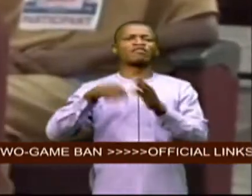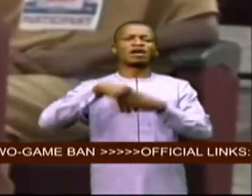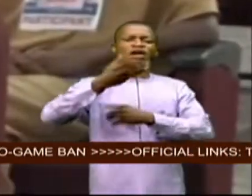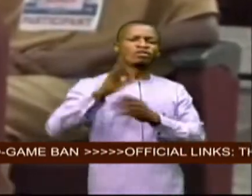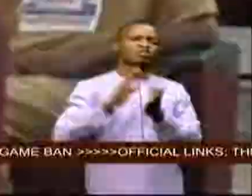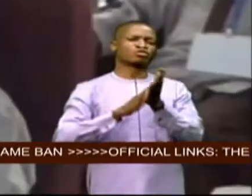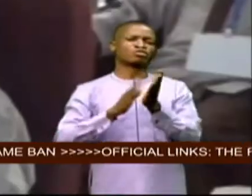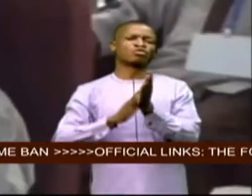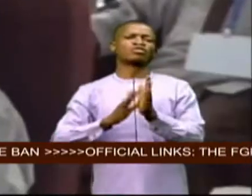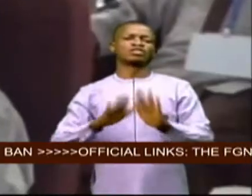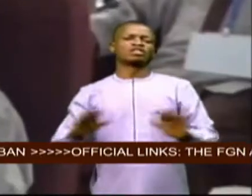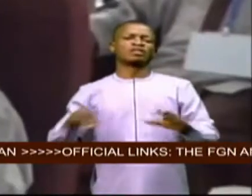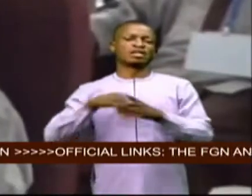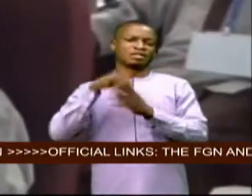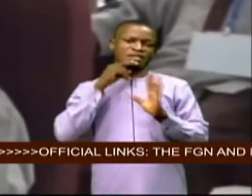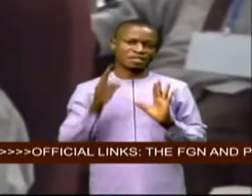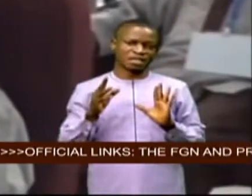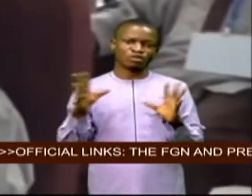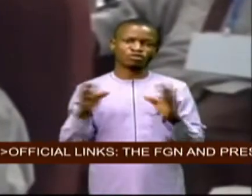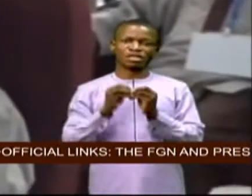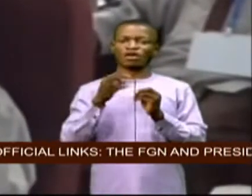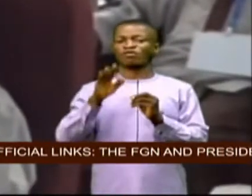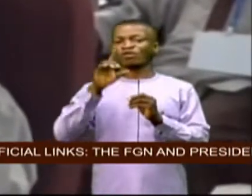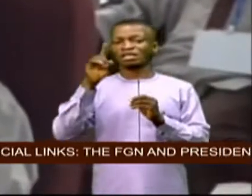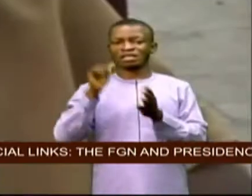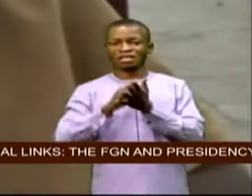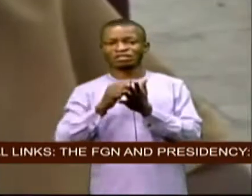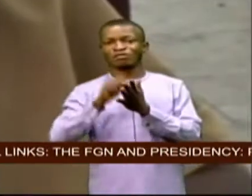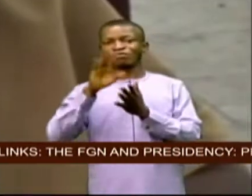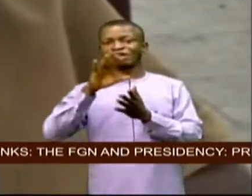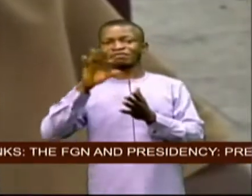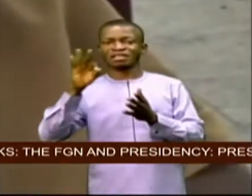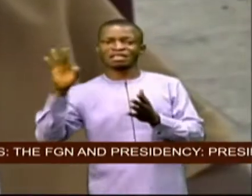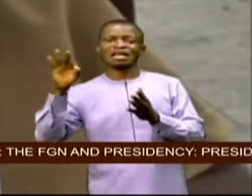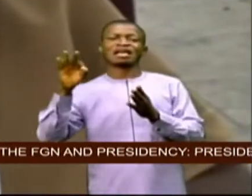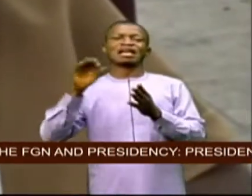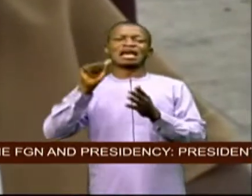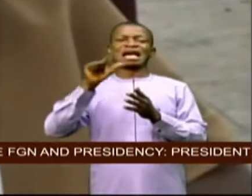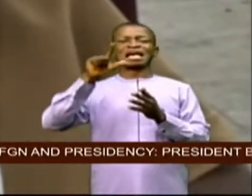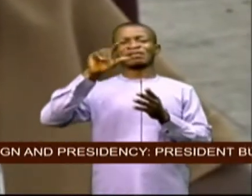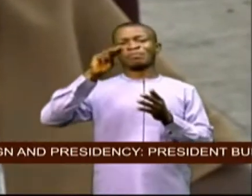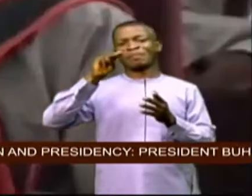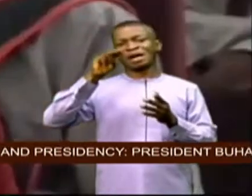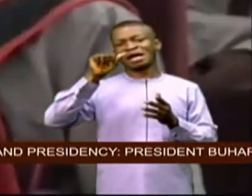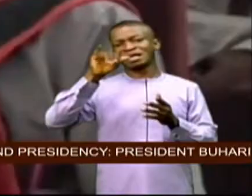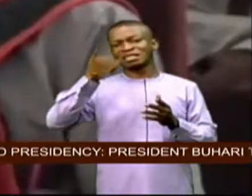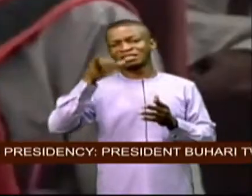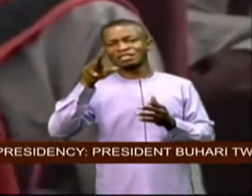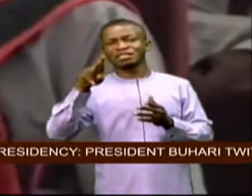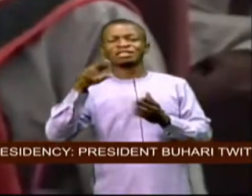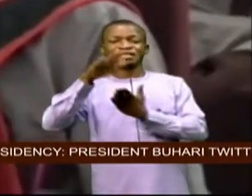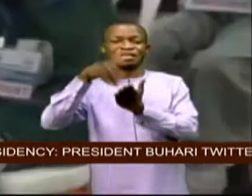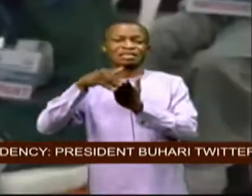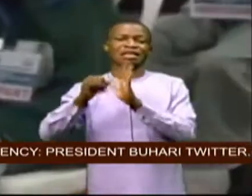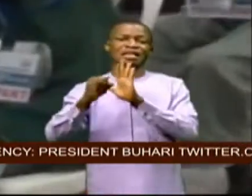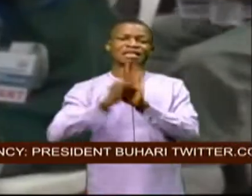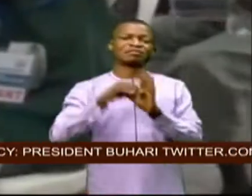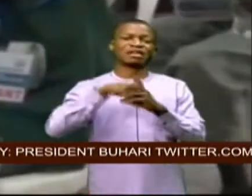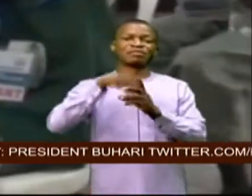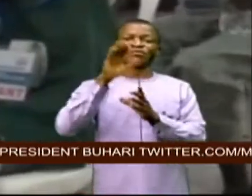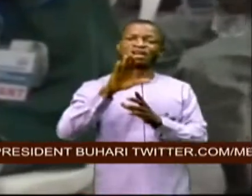of 1599 alamajiri centers were identified in 517